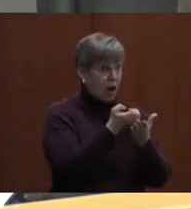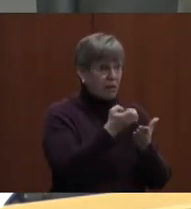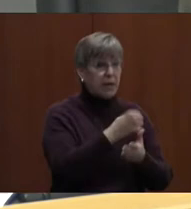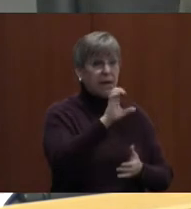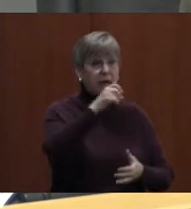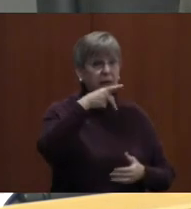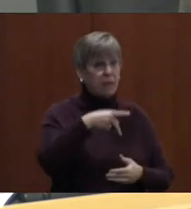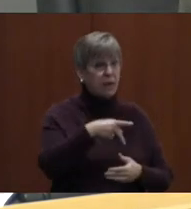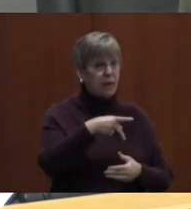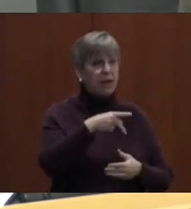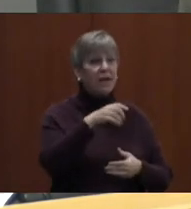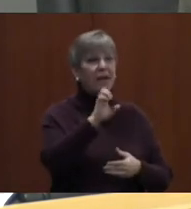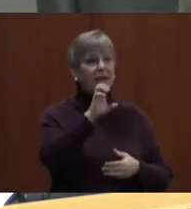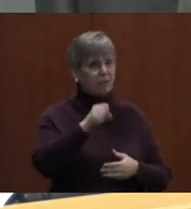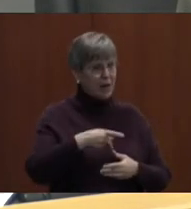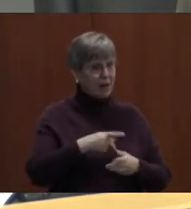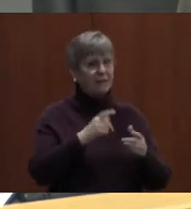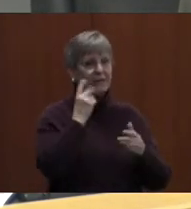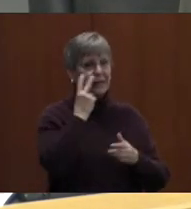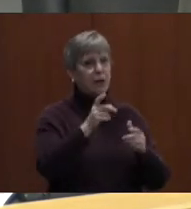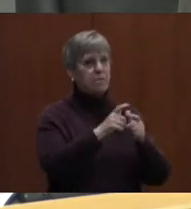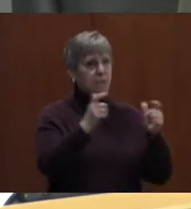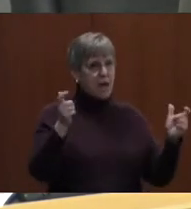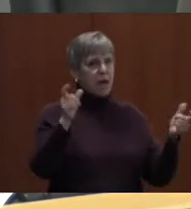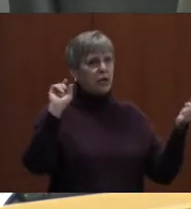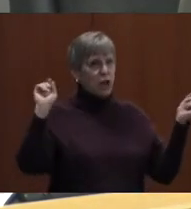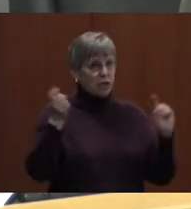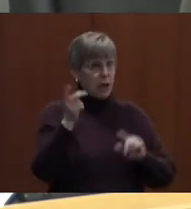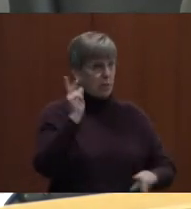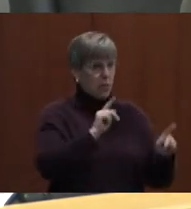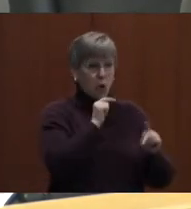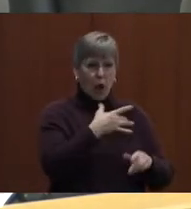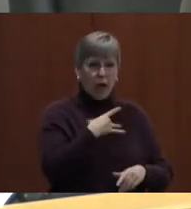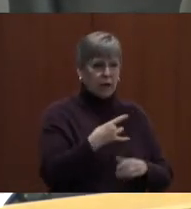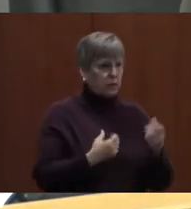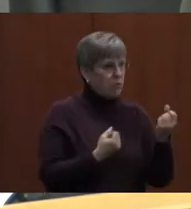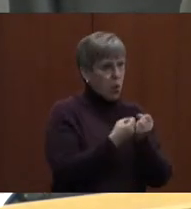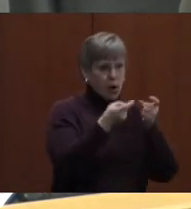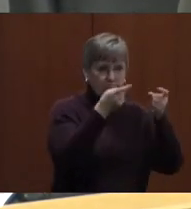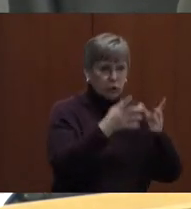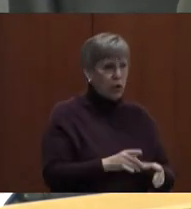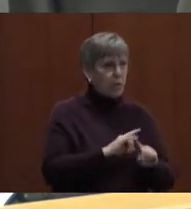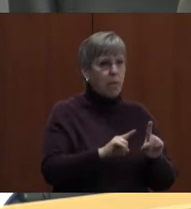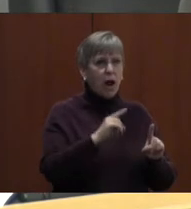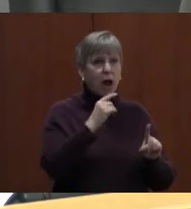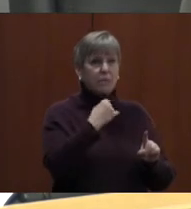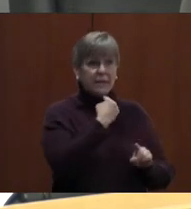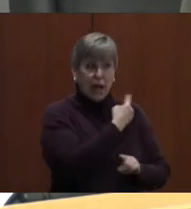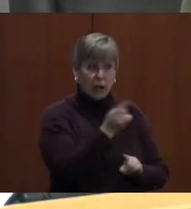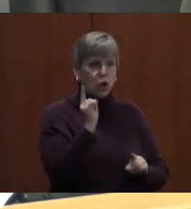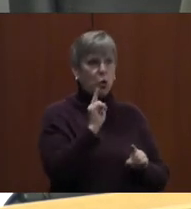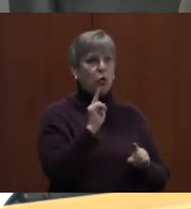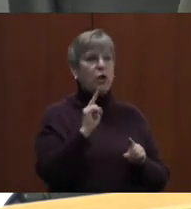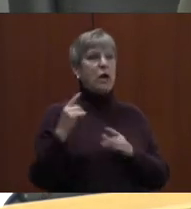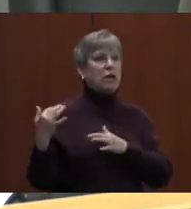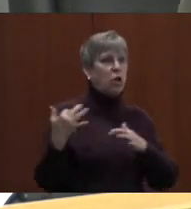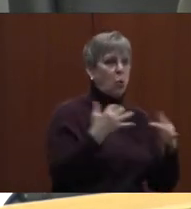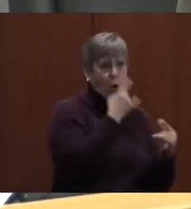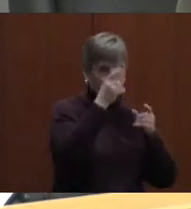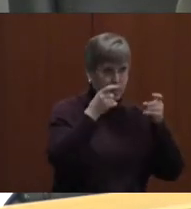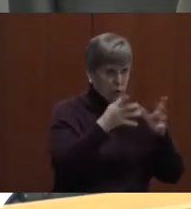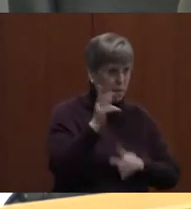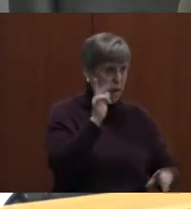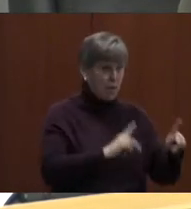has seen a big, significant change. And I know people don't like to support administrators, but I'm telling you, there's a war for administrators. People are